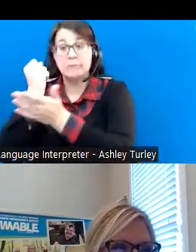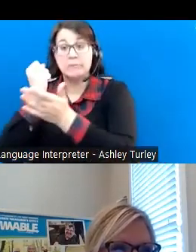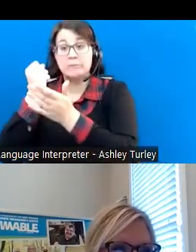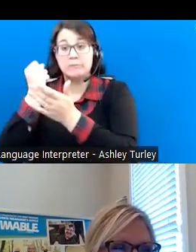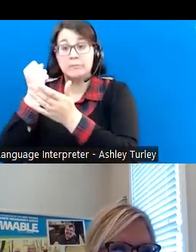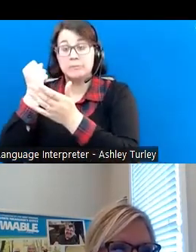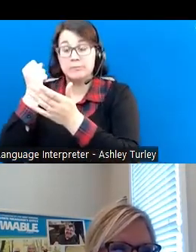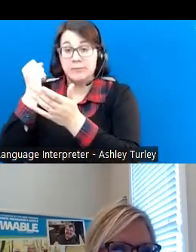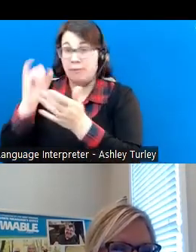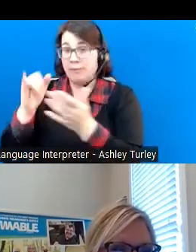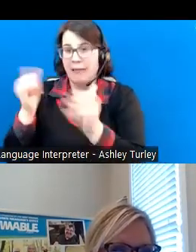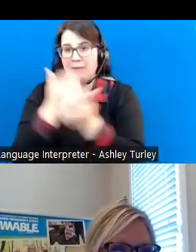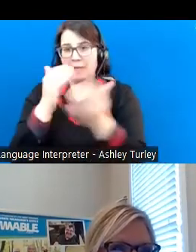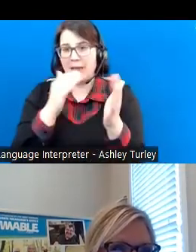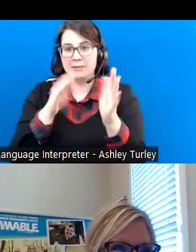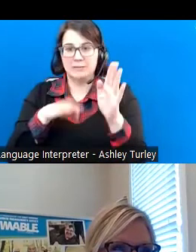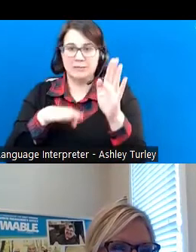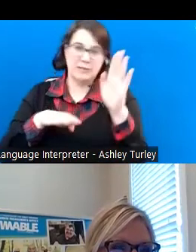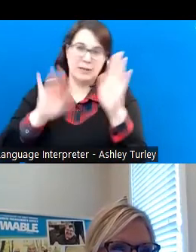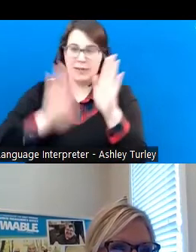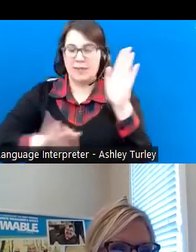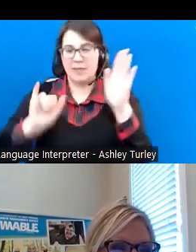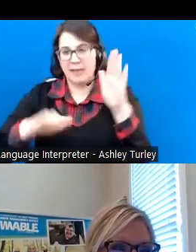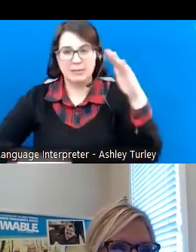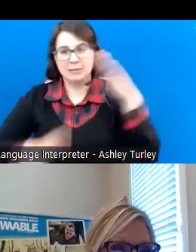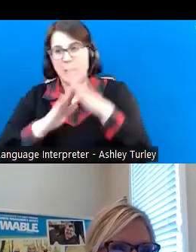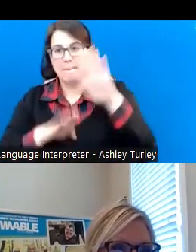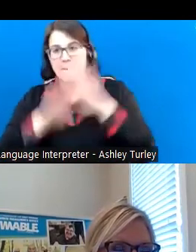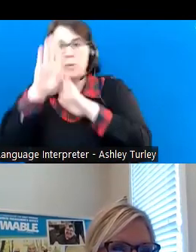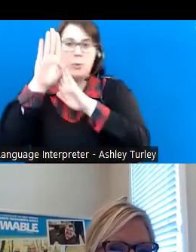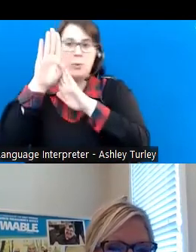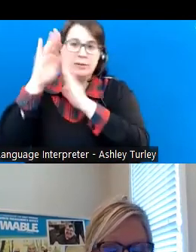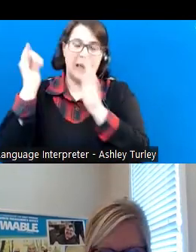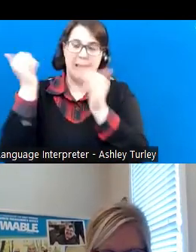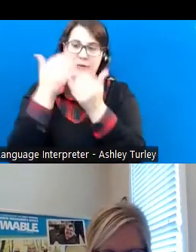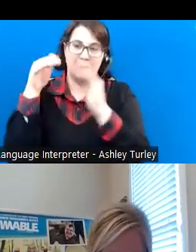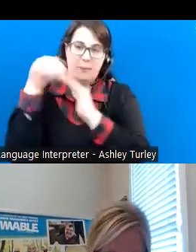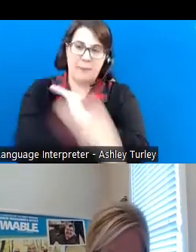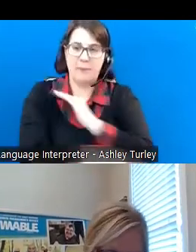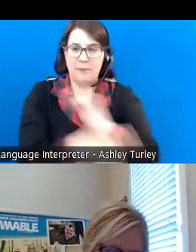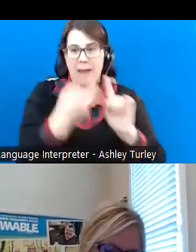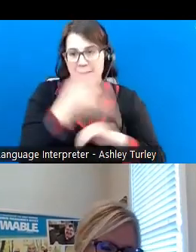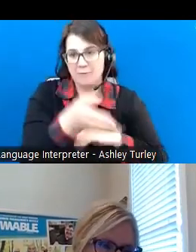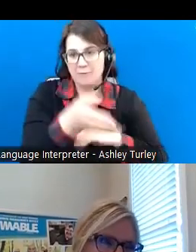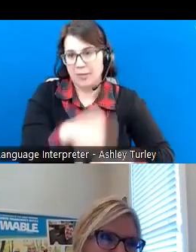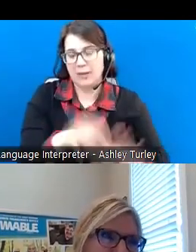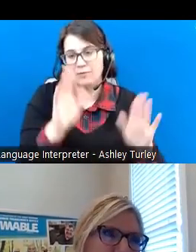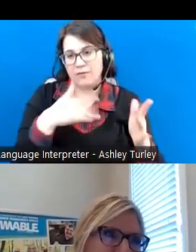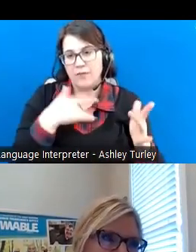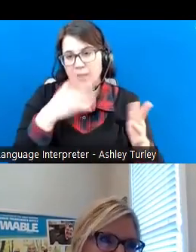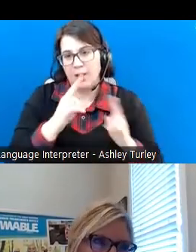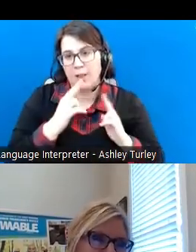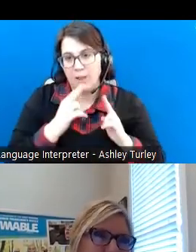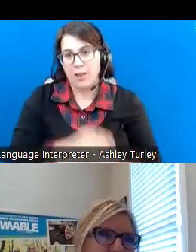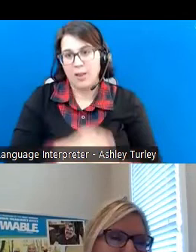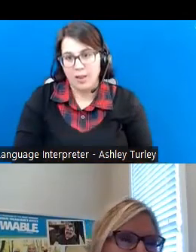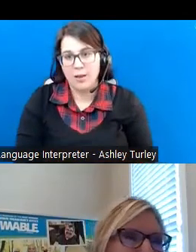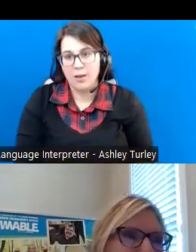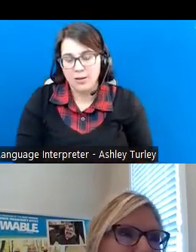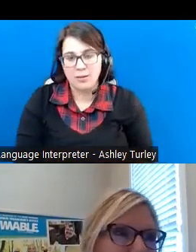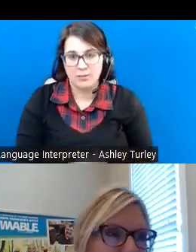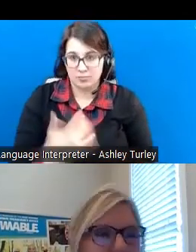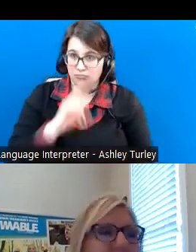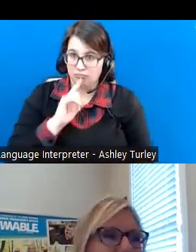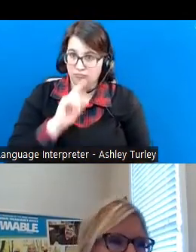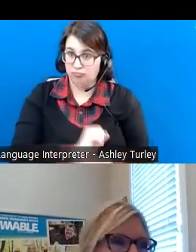all downhill from there. So it's a great honor. Yeah, no doubt. It was really evident to, it was often